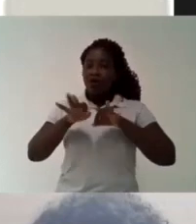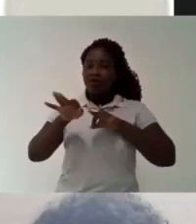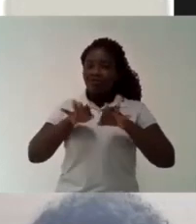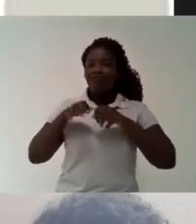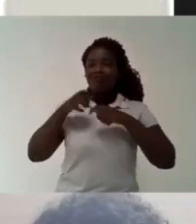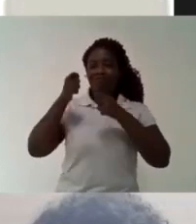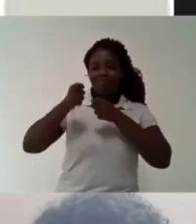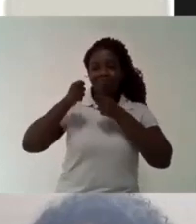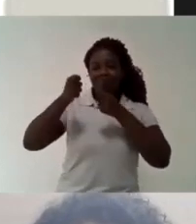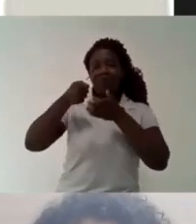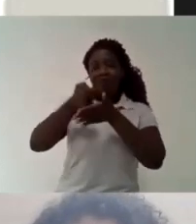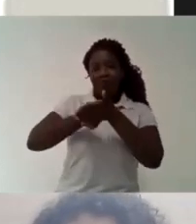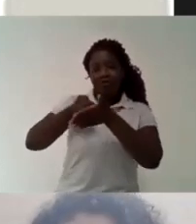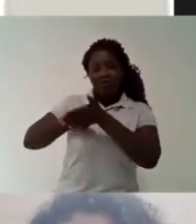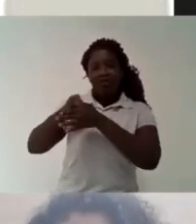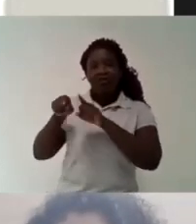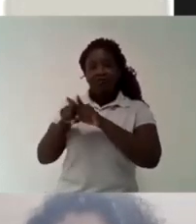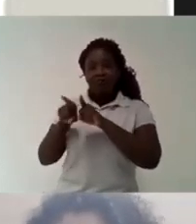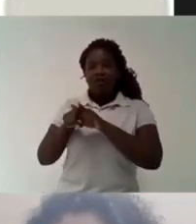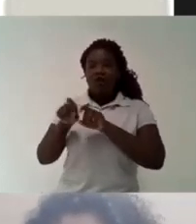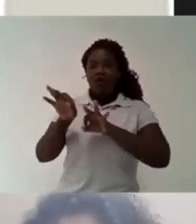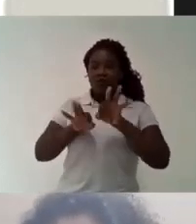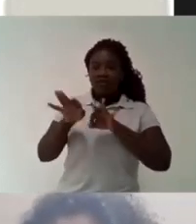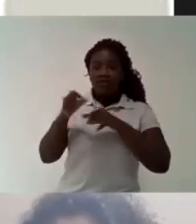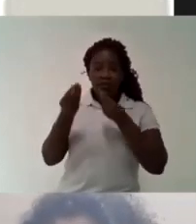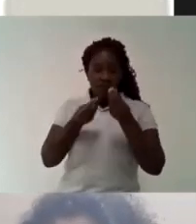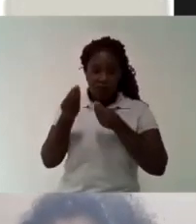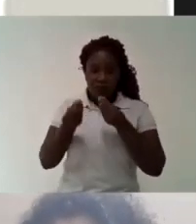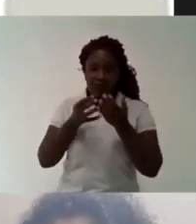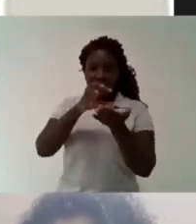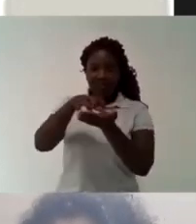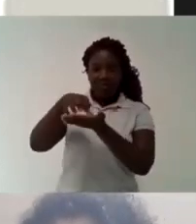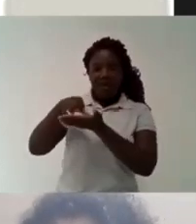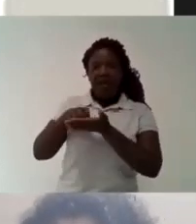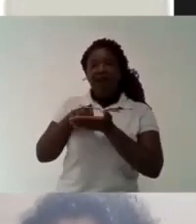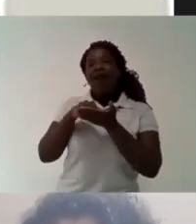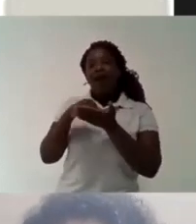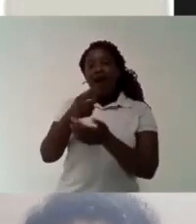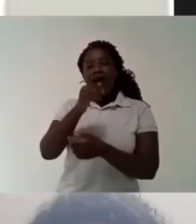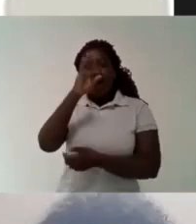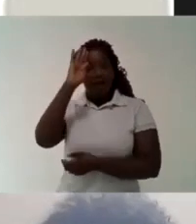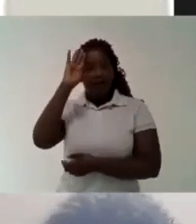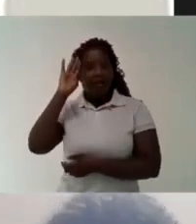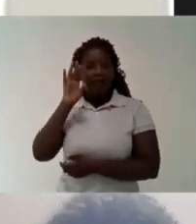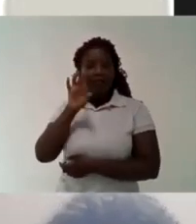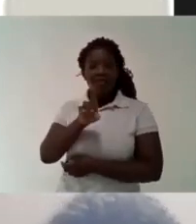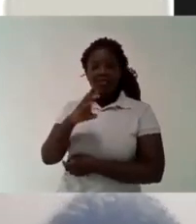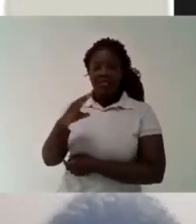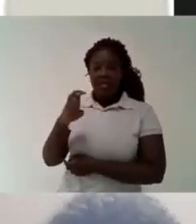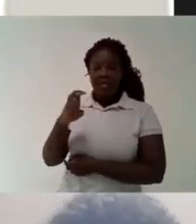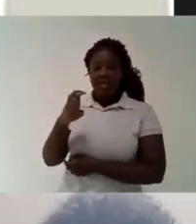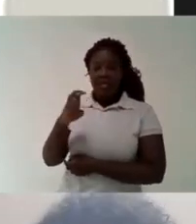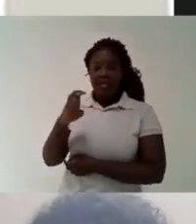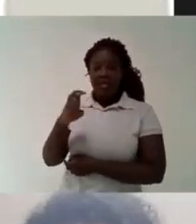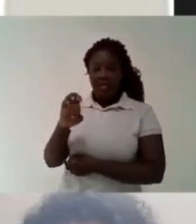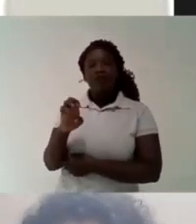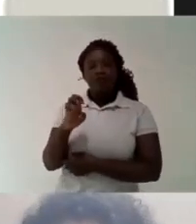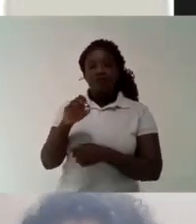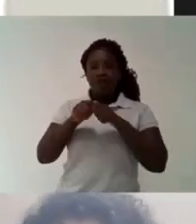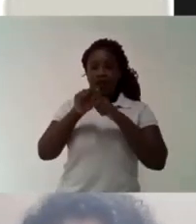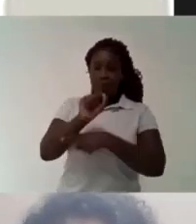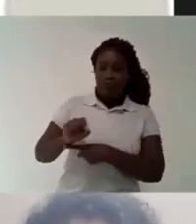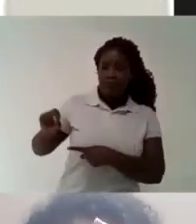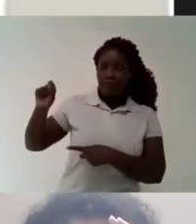We all know that the university environment is an environment that is mainly in opposition to